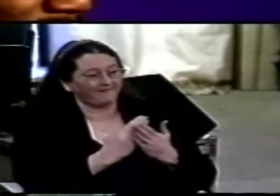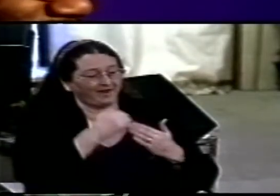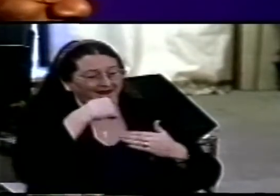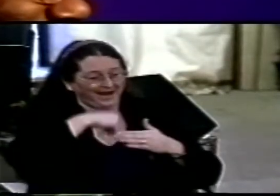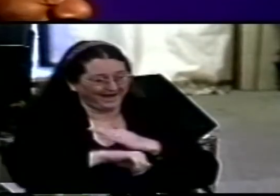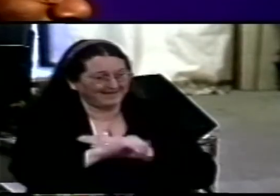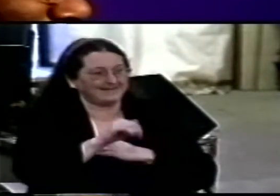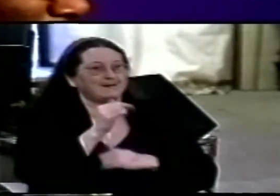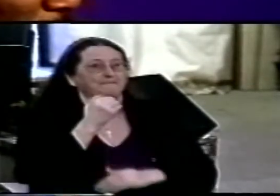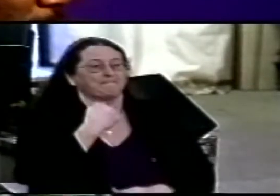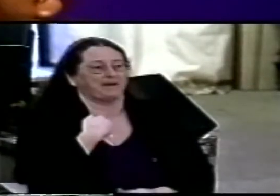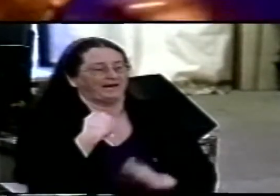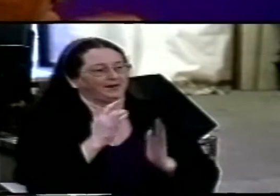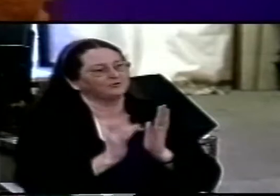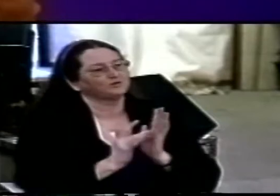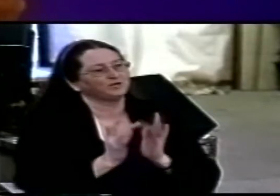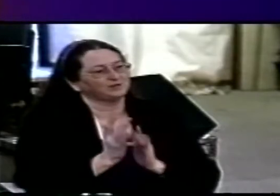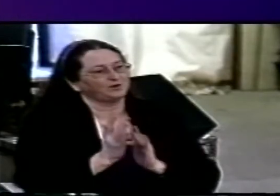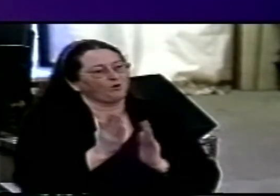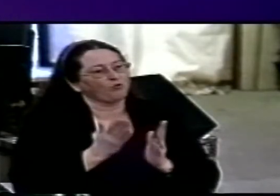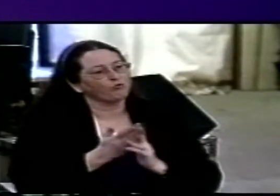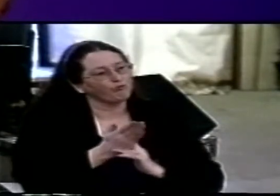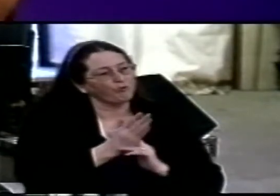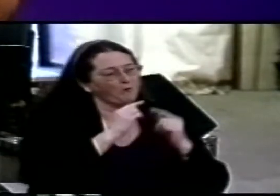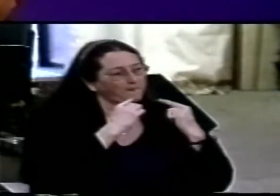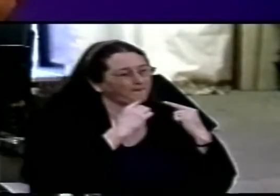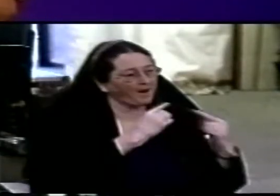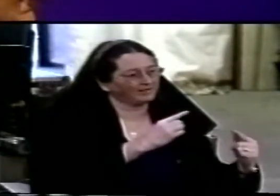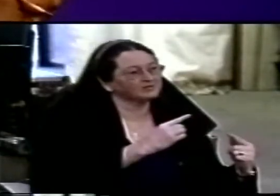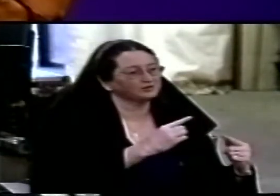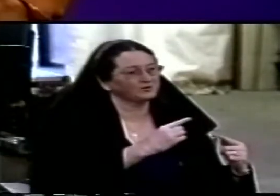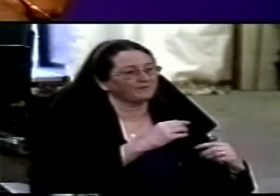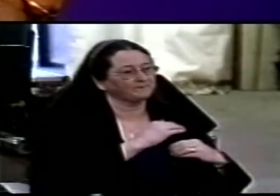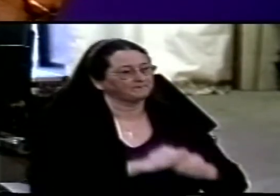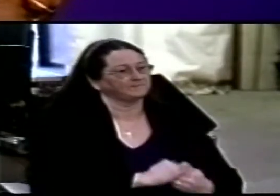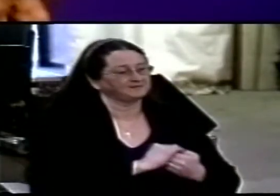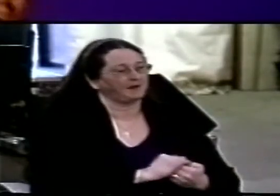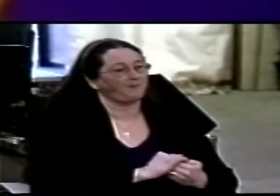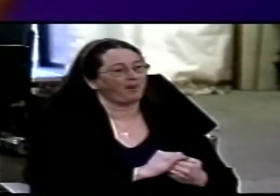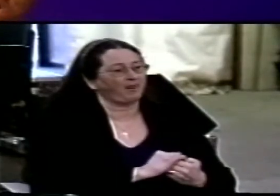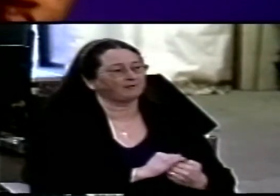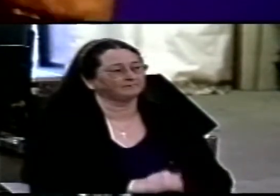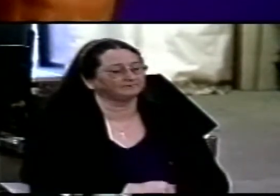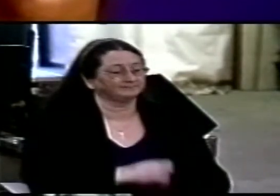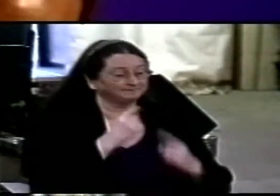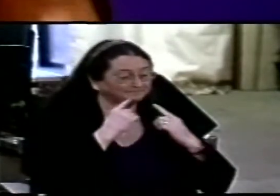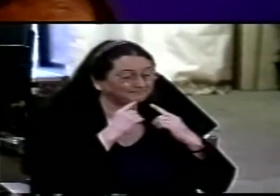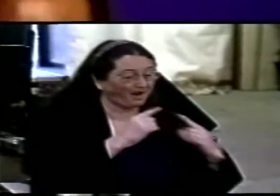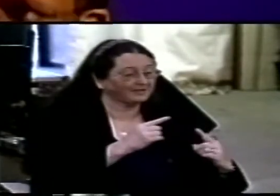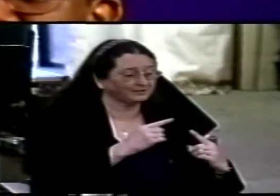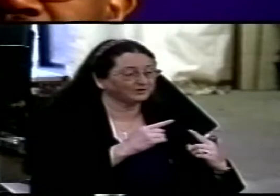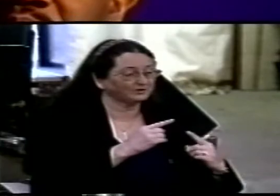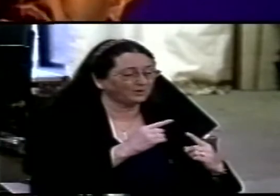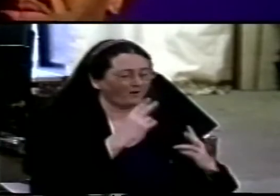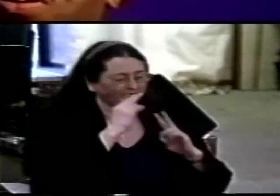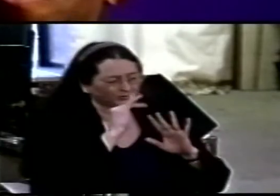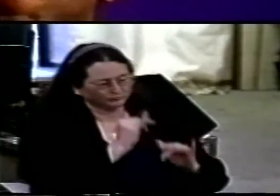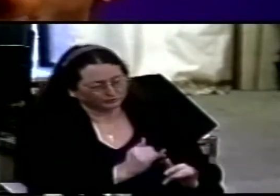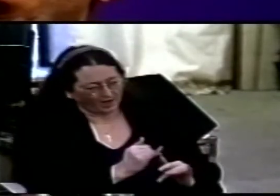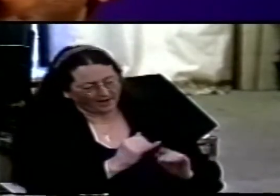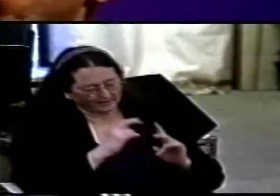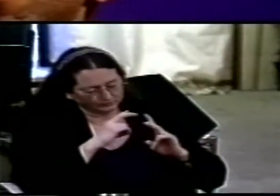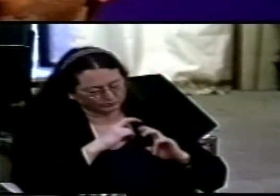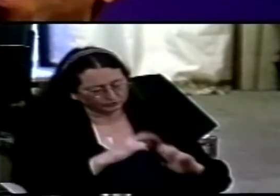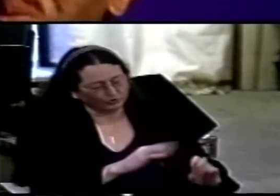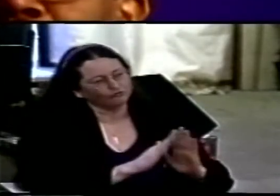me through their message the message is the vehicle it has to be authenticated as we diligently search scripture